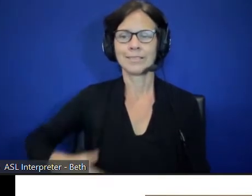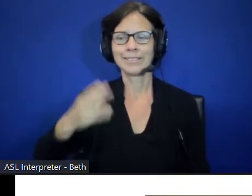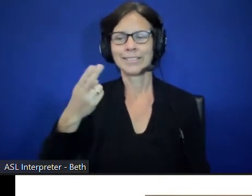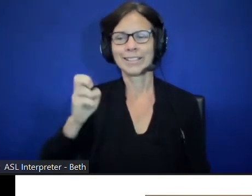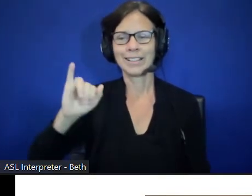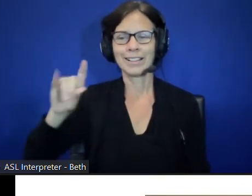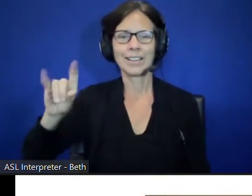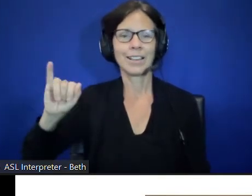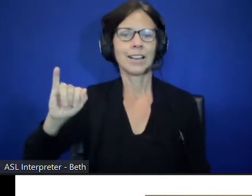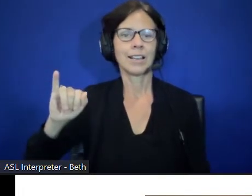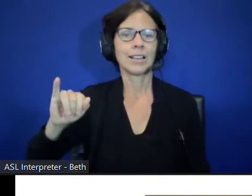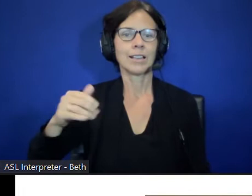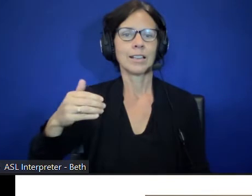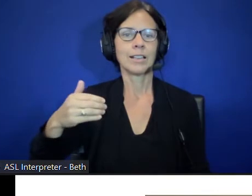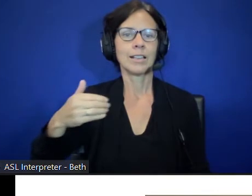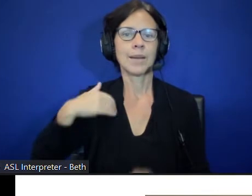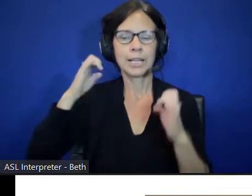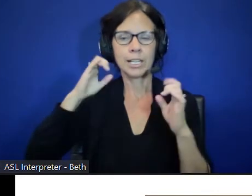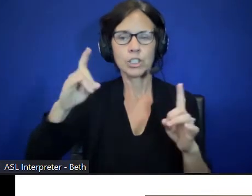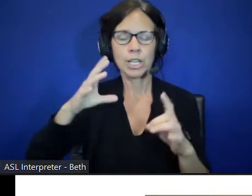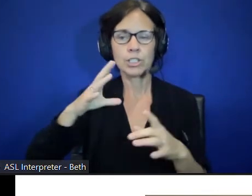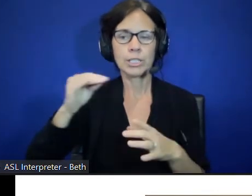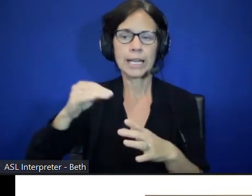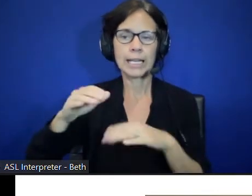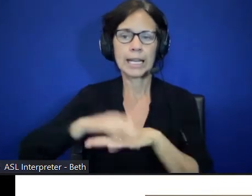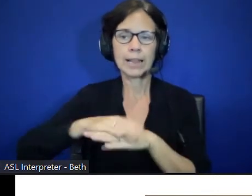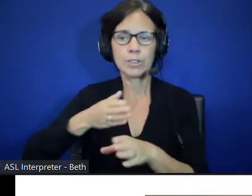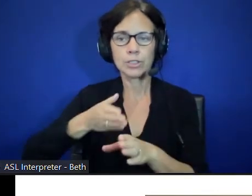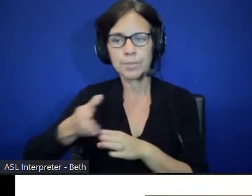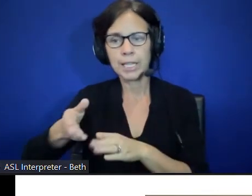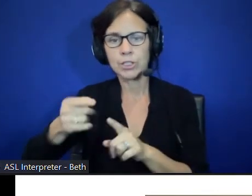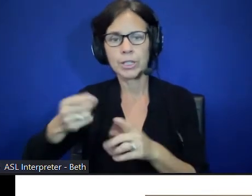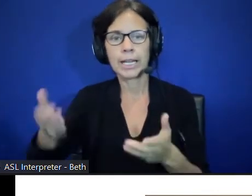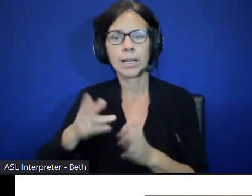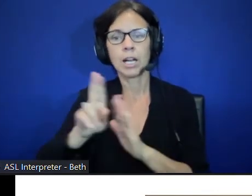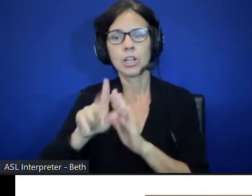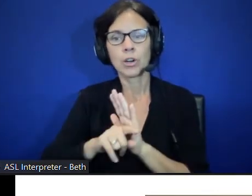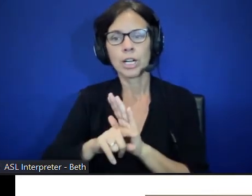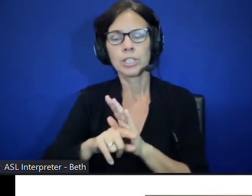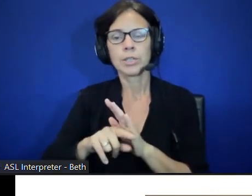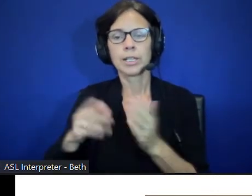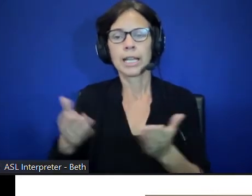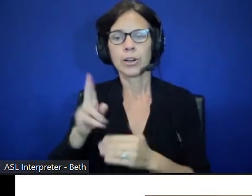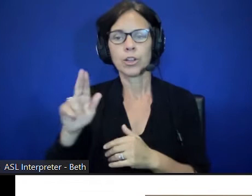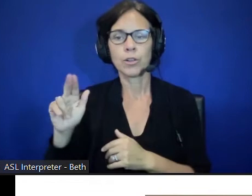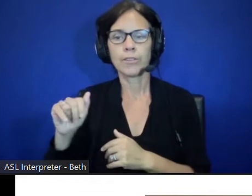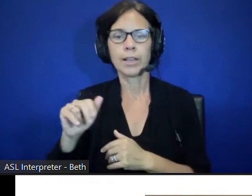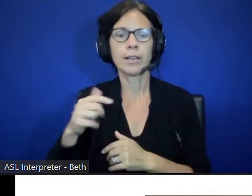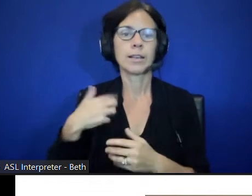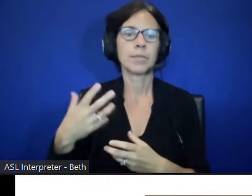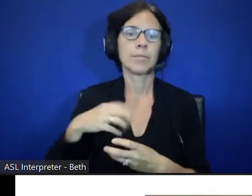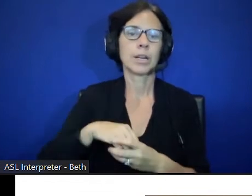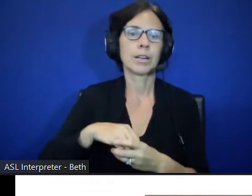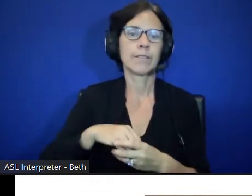I am an education English major and undergraduate at the U of A. I'm part of the interdisciplinary approach to